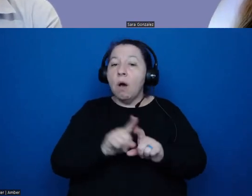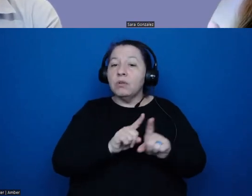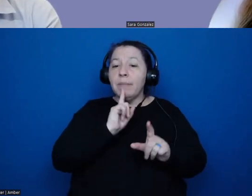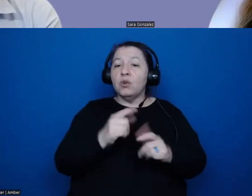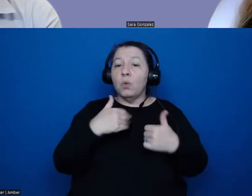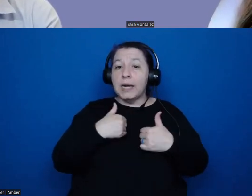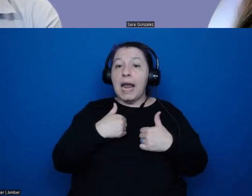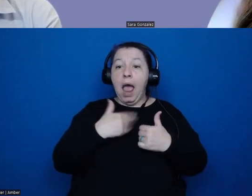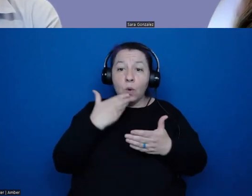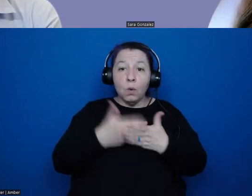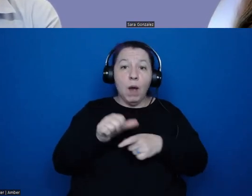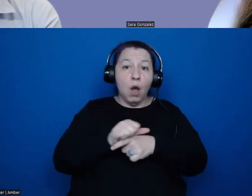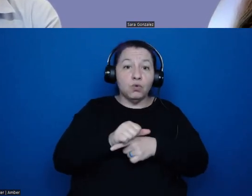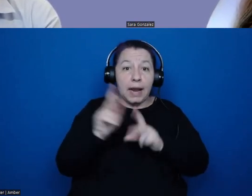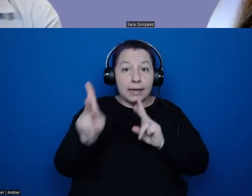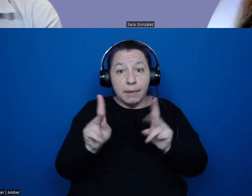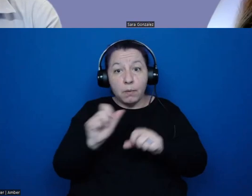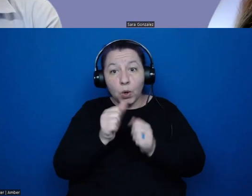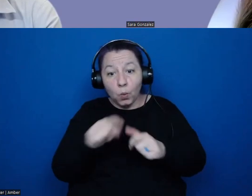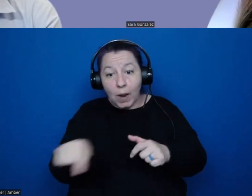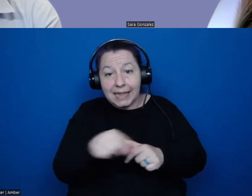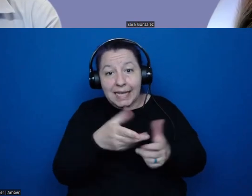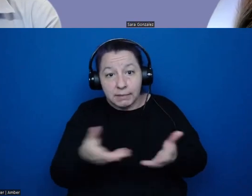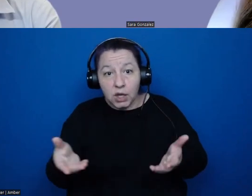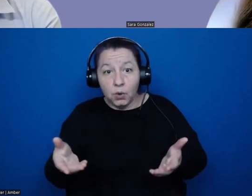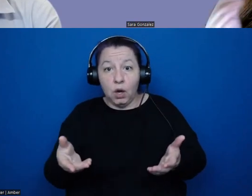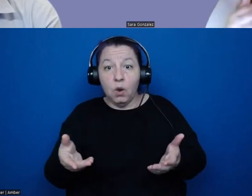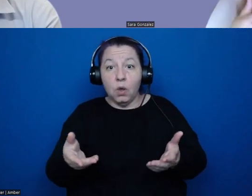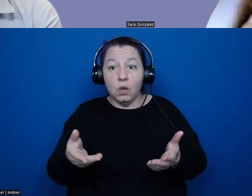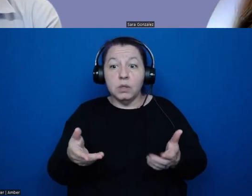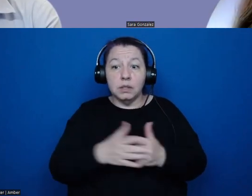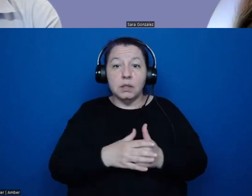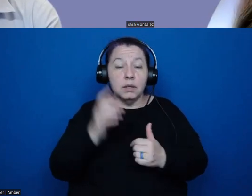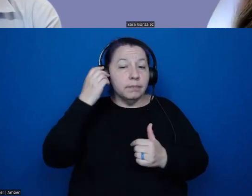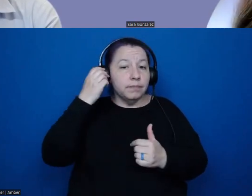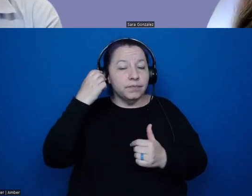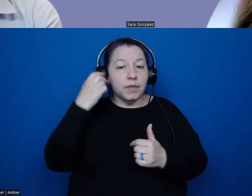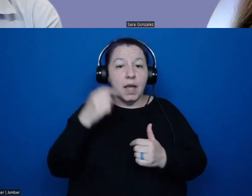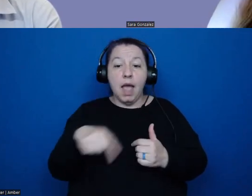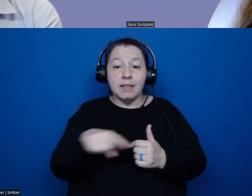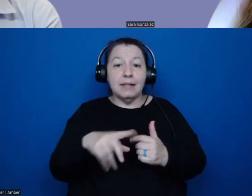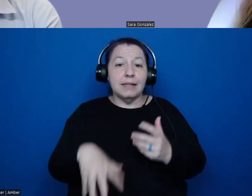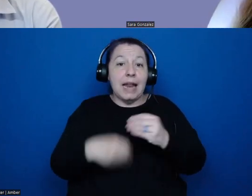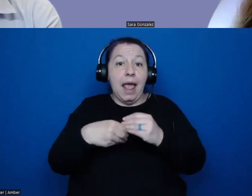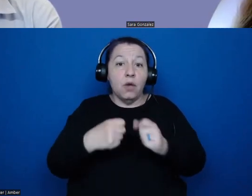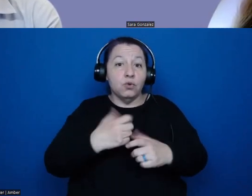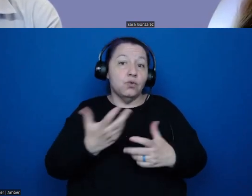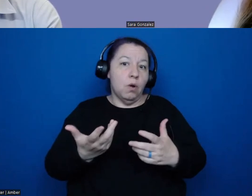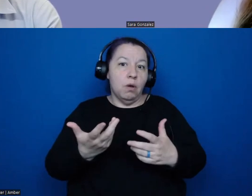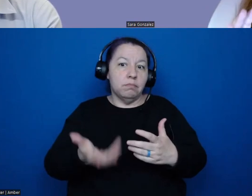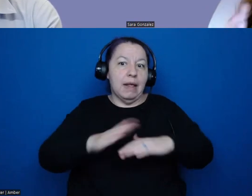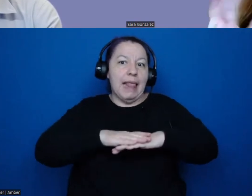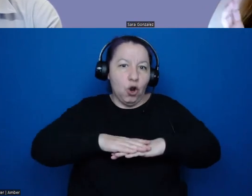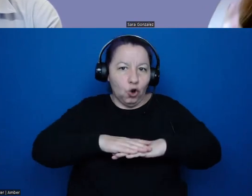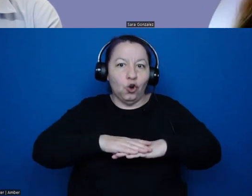individuals working on with these materials that, you know, that's an added layer of security that we wanted to ensure to